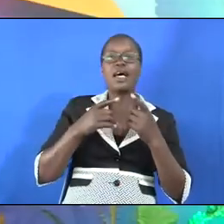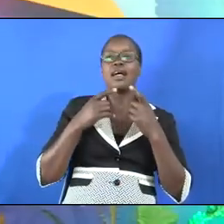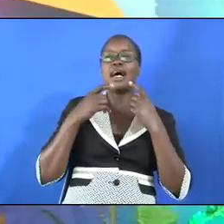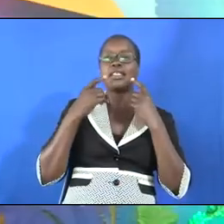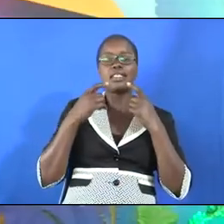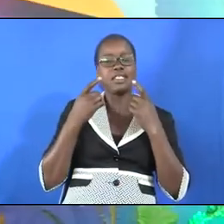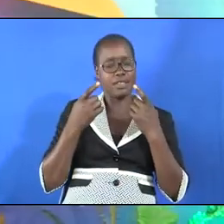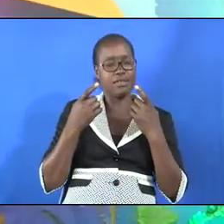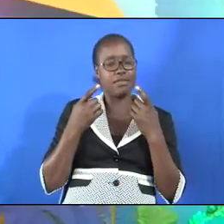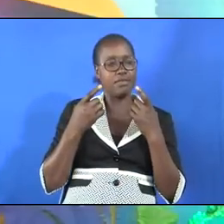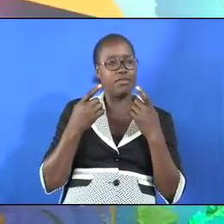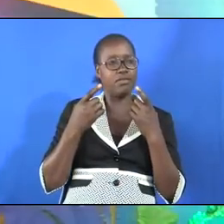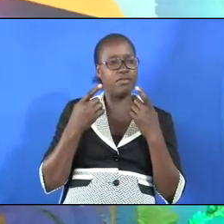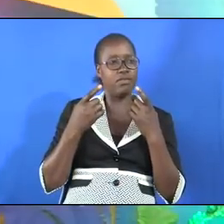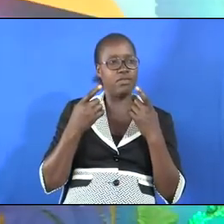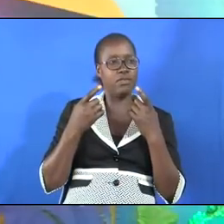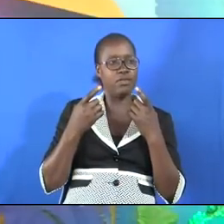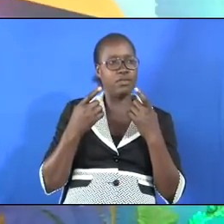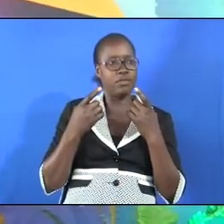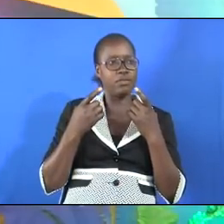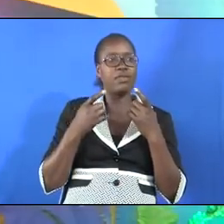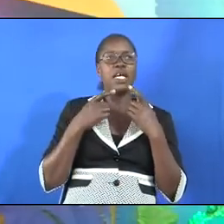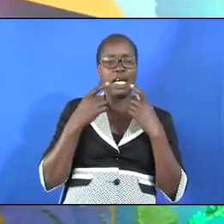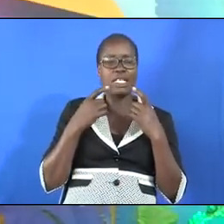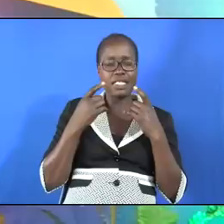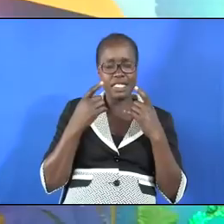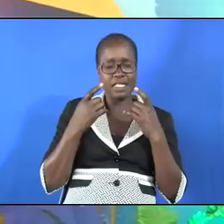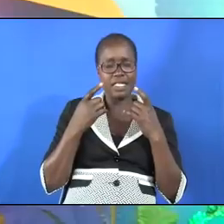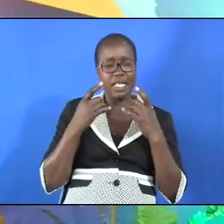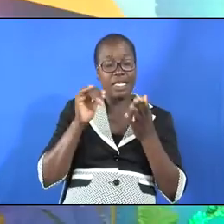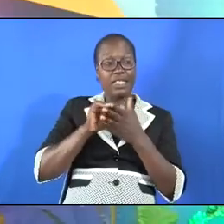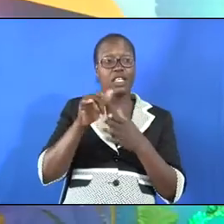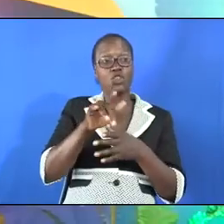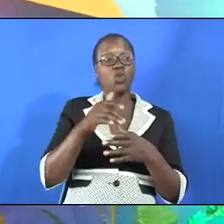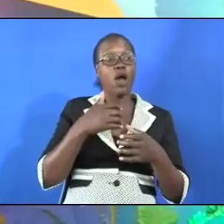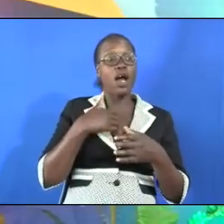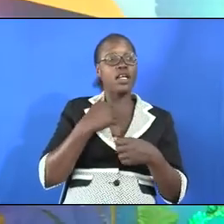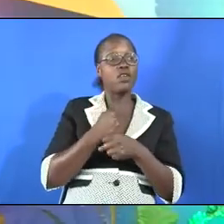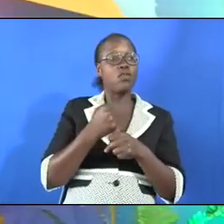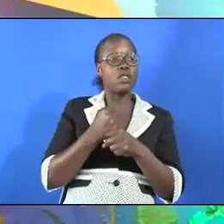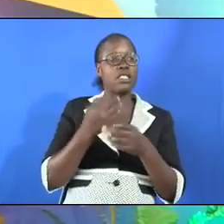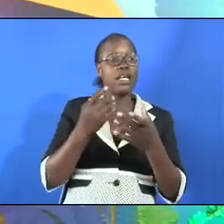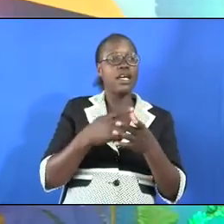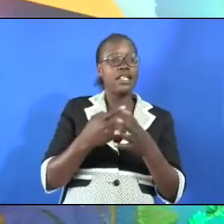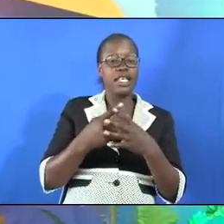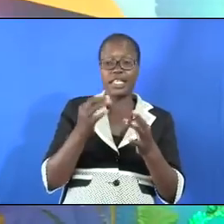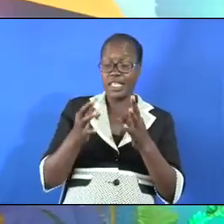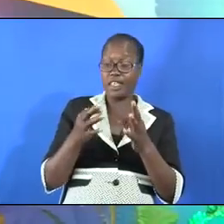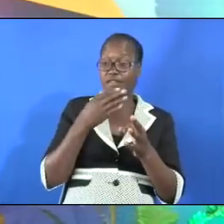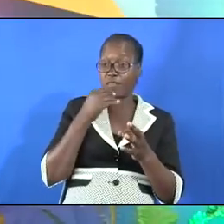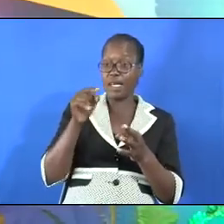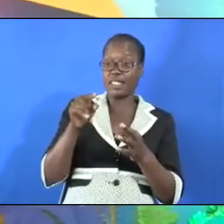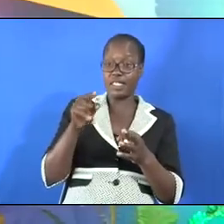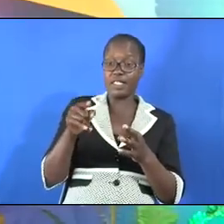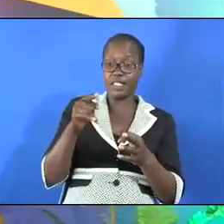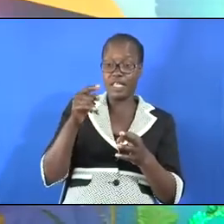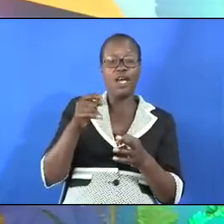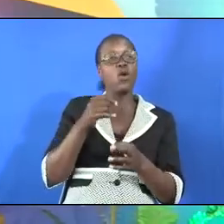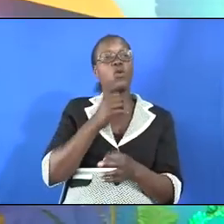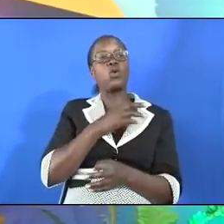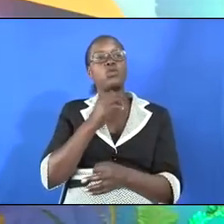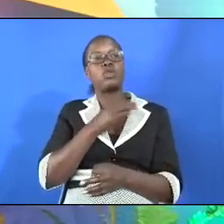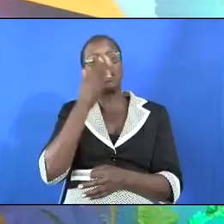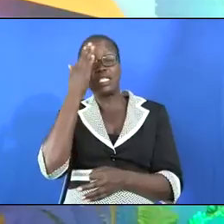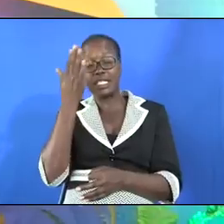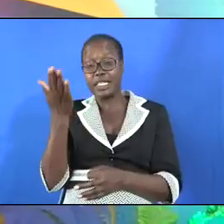an evidence of sinfulness. So if Naaman was in Israel, he